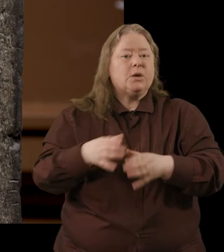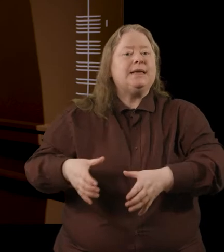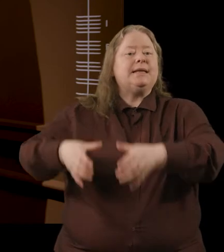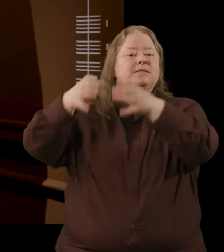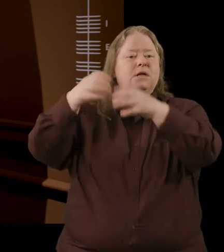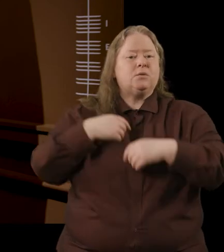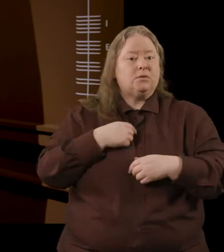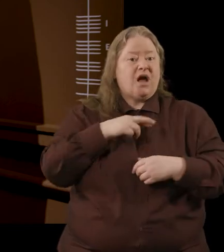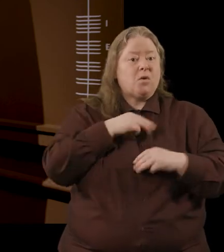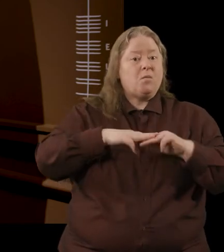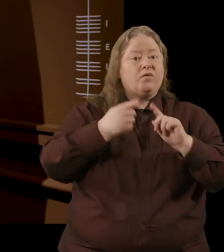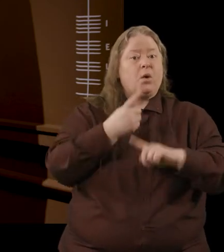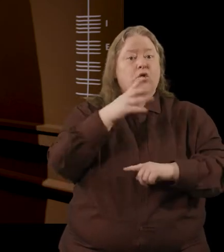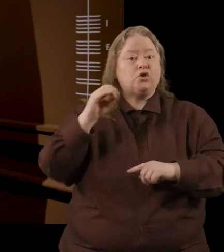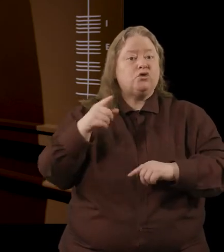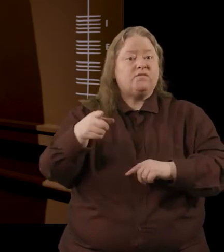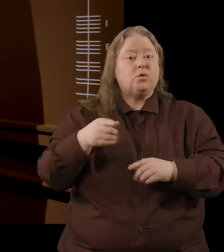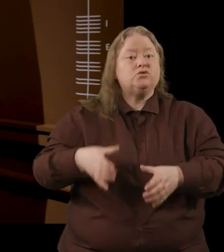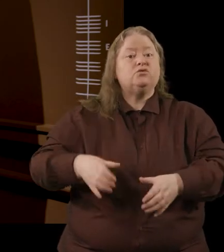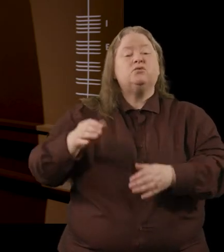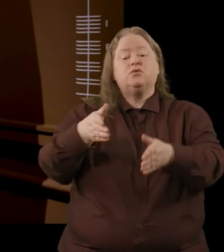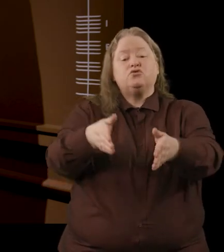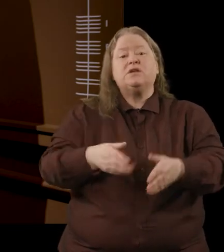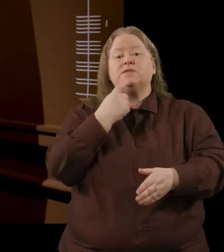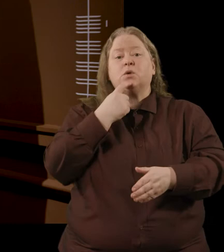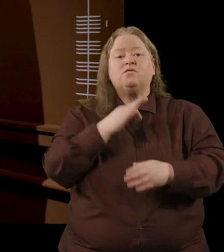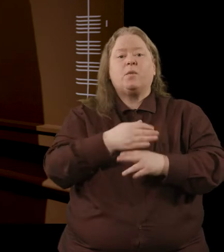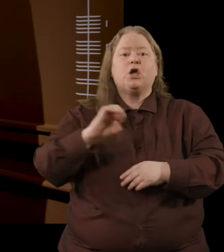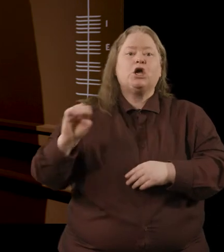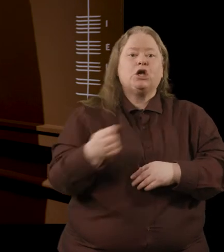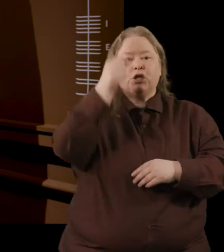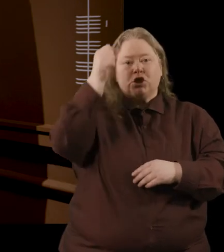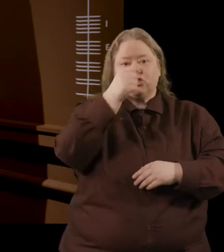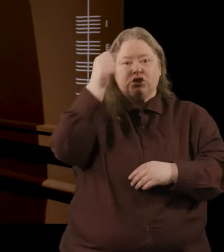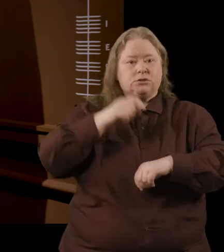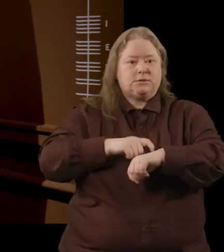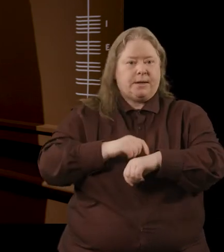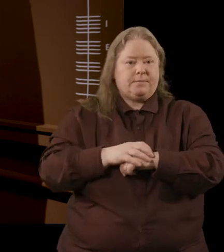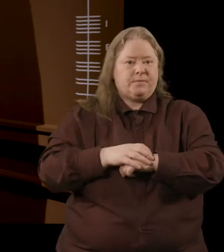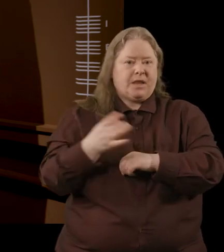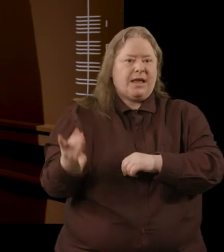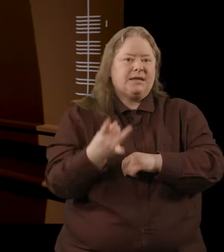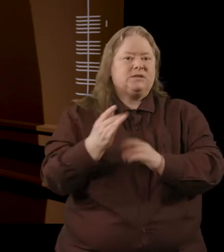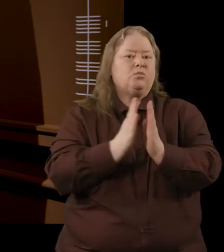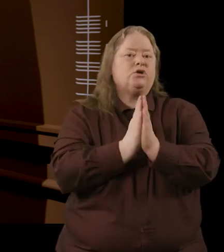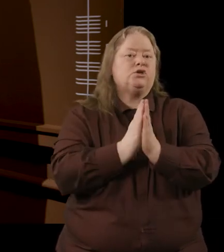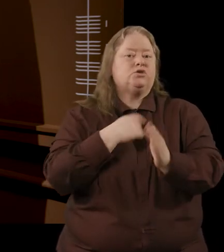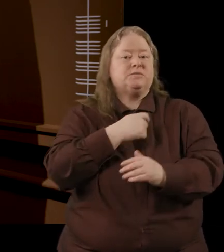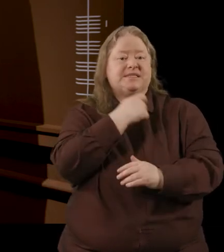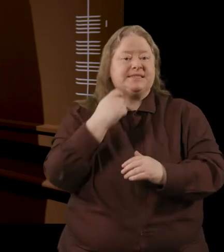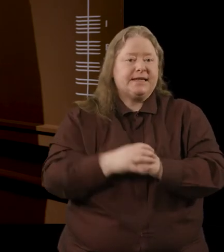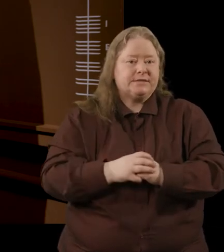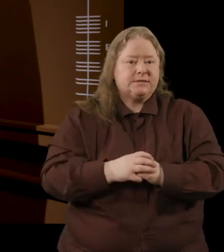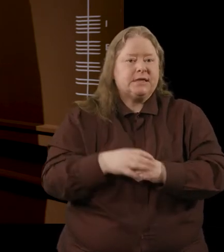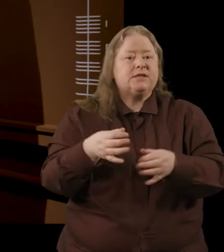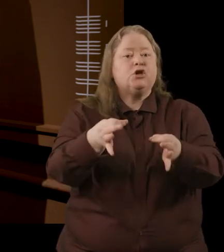actually have over a hundred of those gravestones from that early Christian period requesting prayers to be said